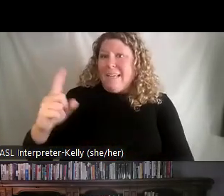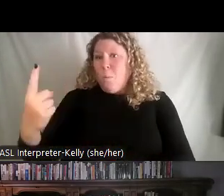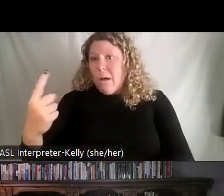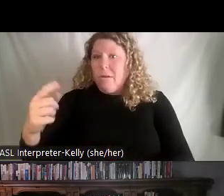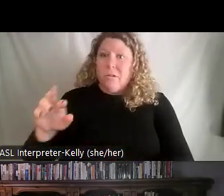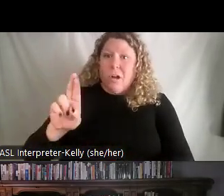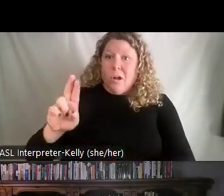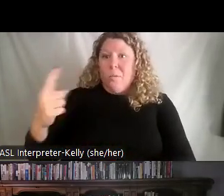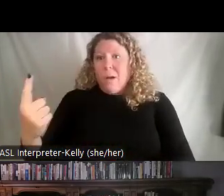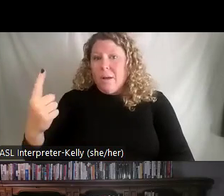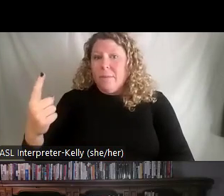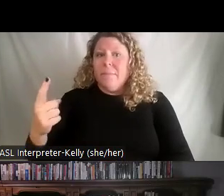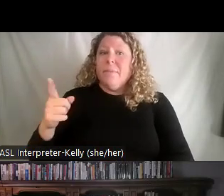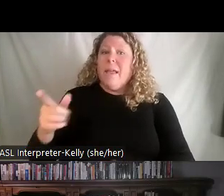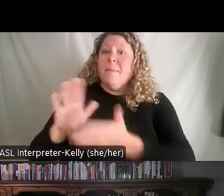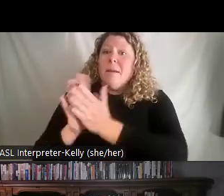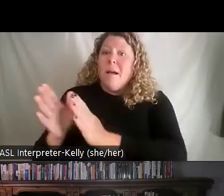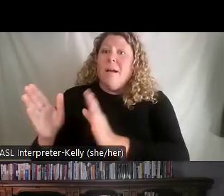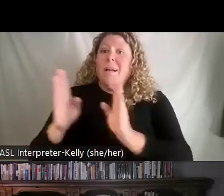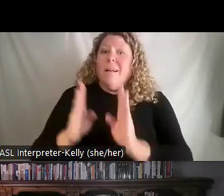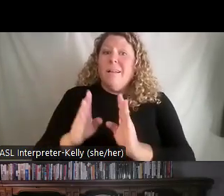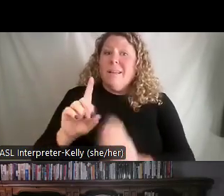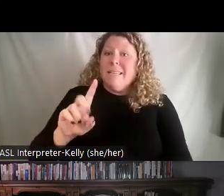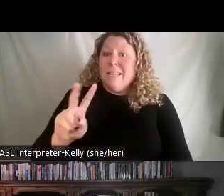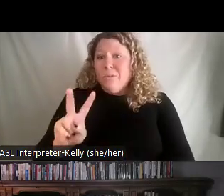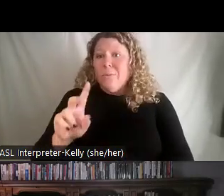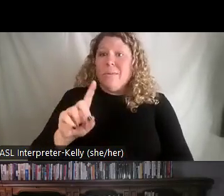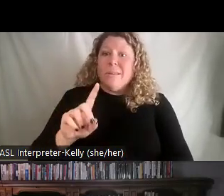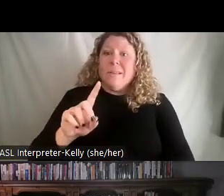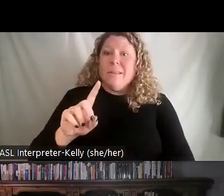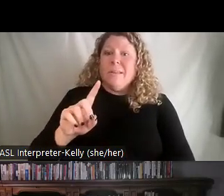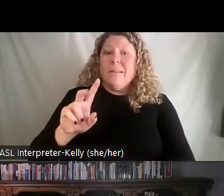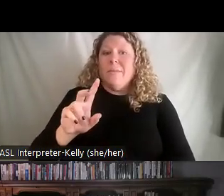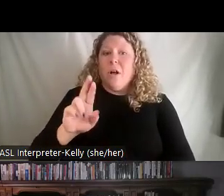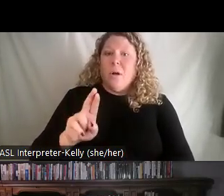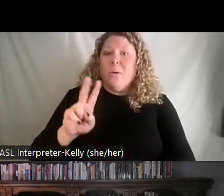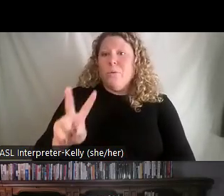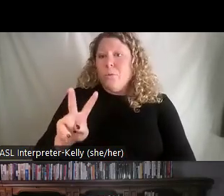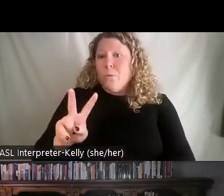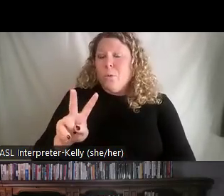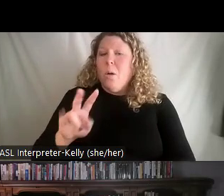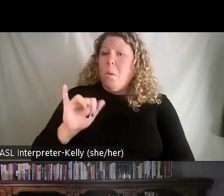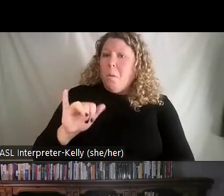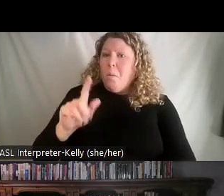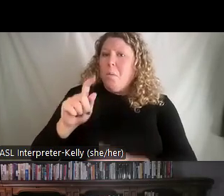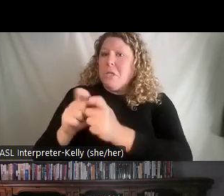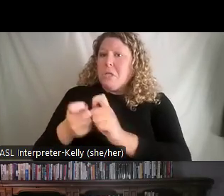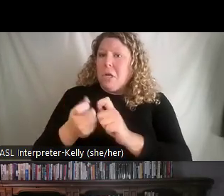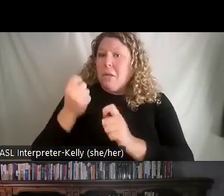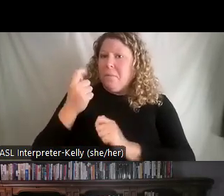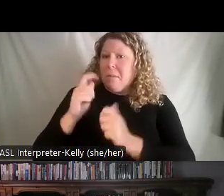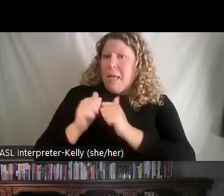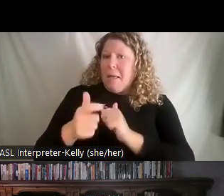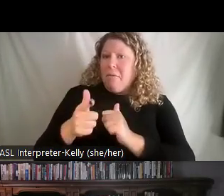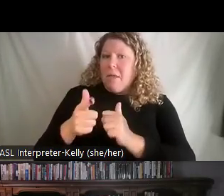confidence, know what they're doing, you're going to notice different, you know, frameworks about how they're showing up, and they might be,